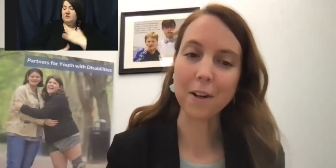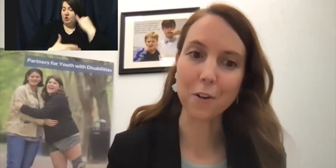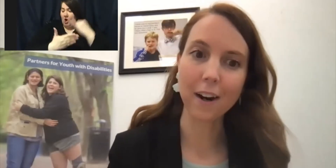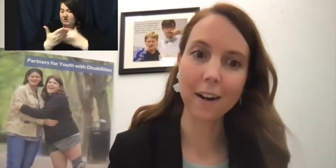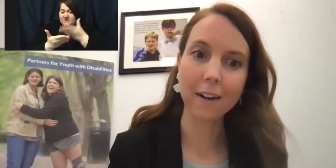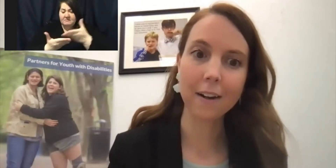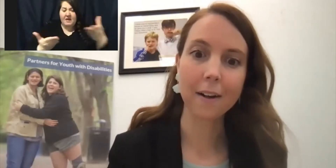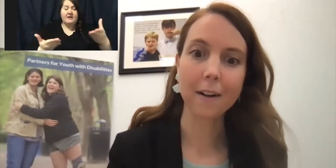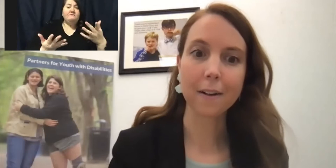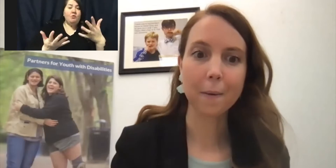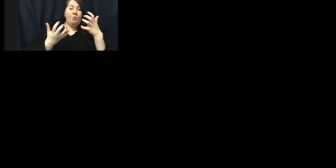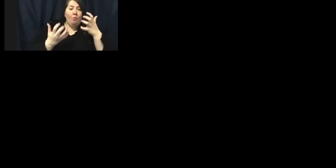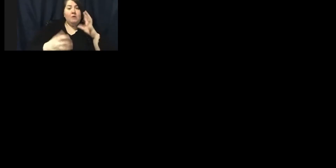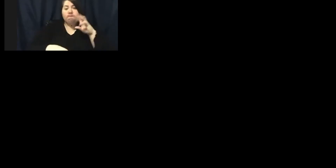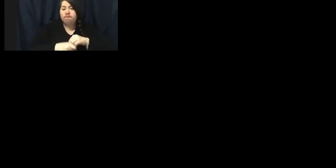of mentoring.